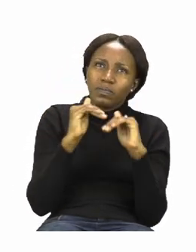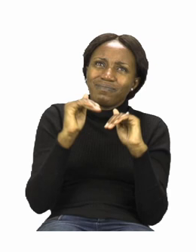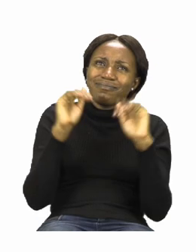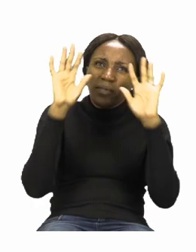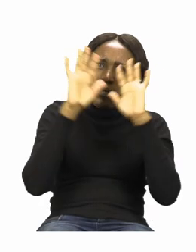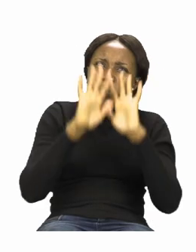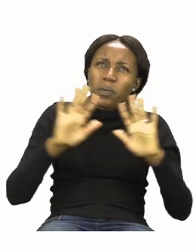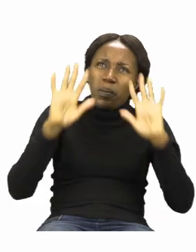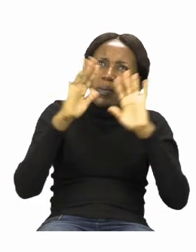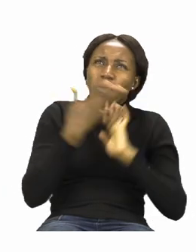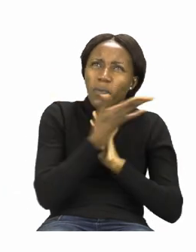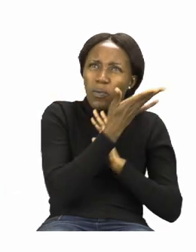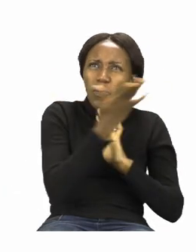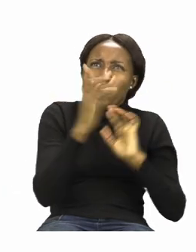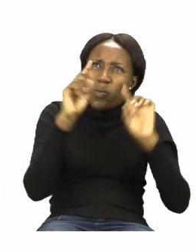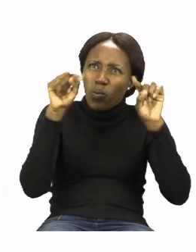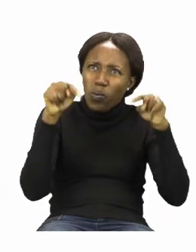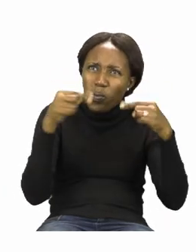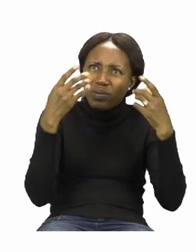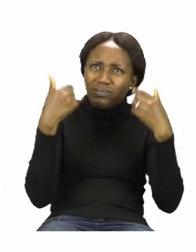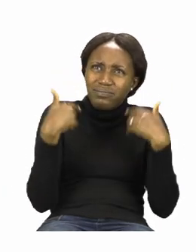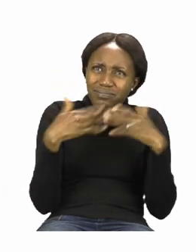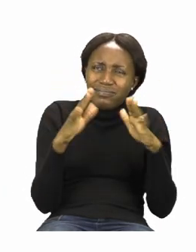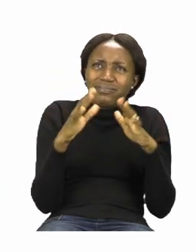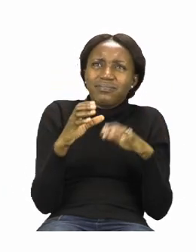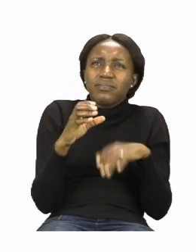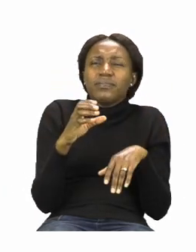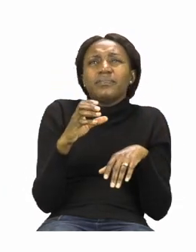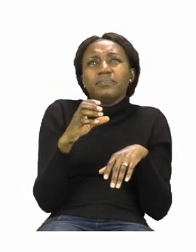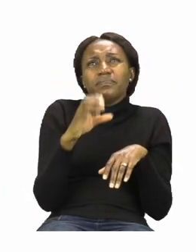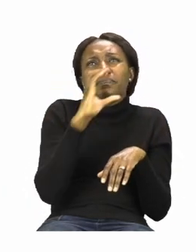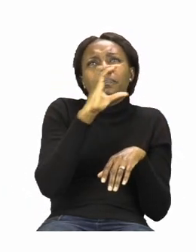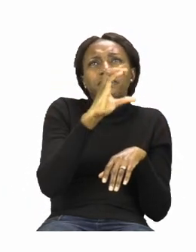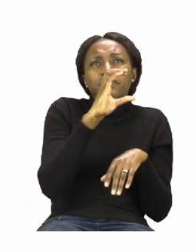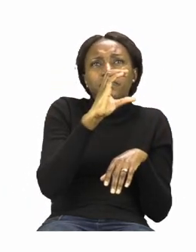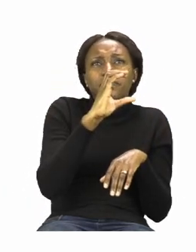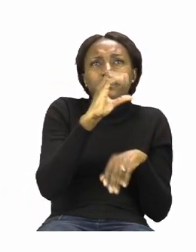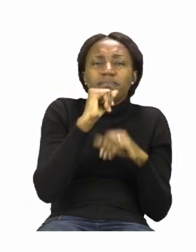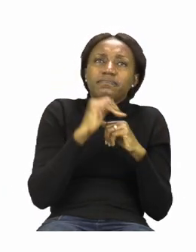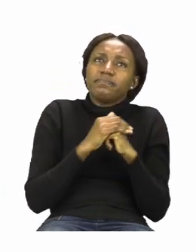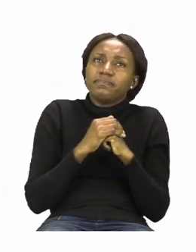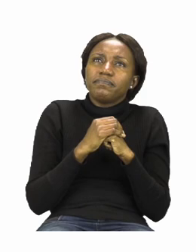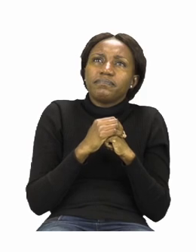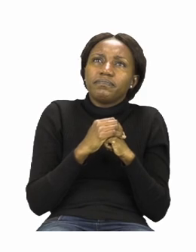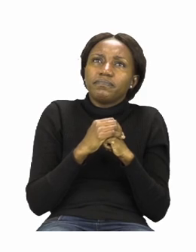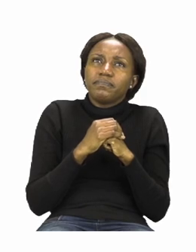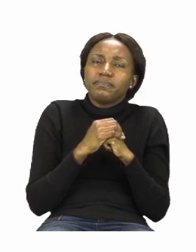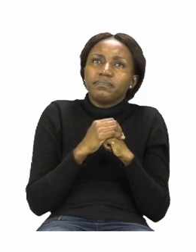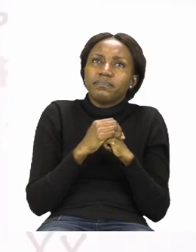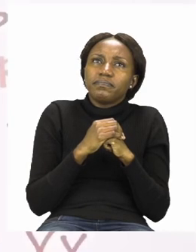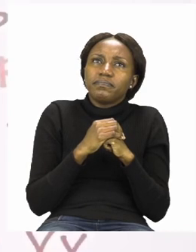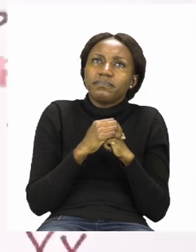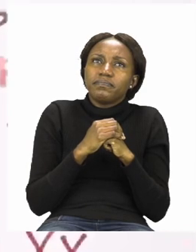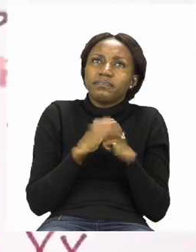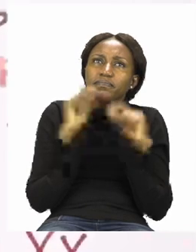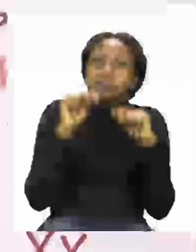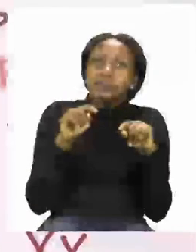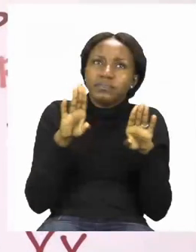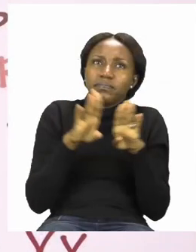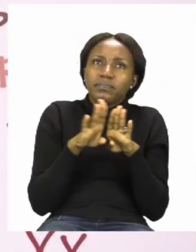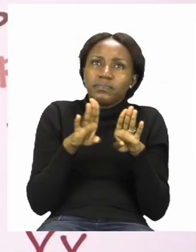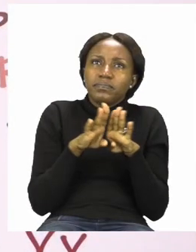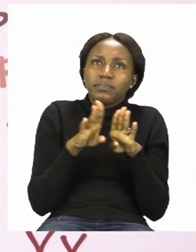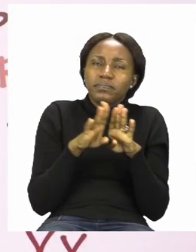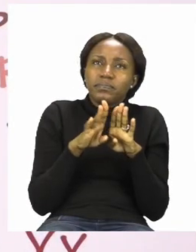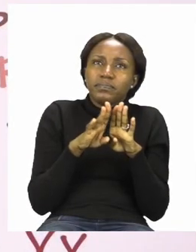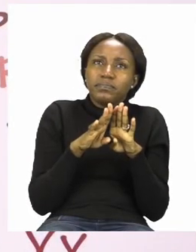the things that start with k at the bottom of your page for now let's do a few of these exercises